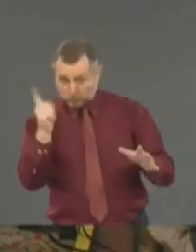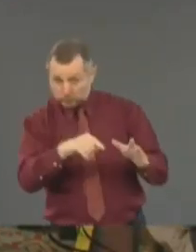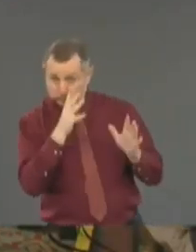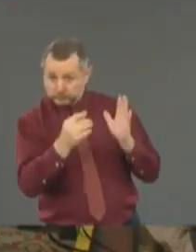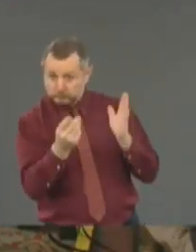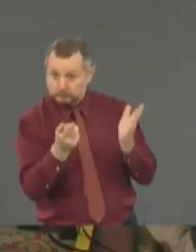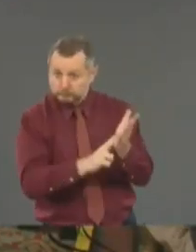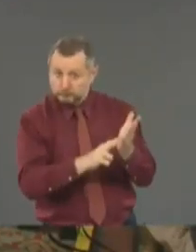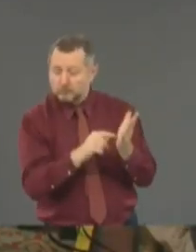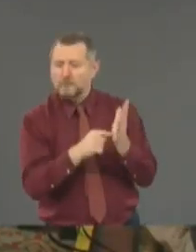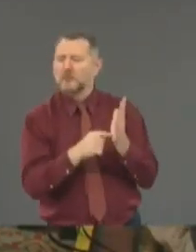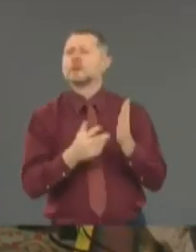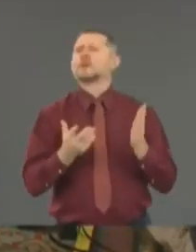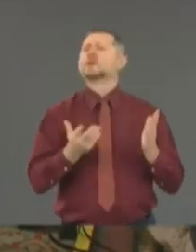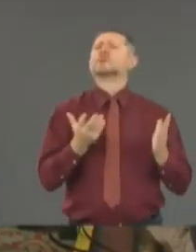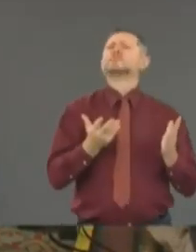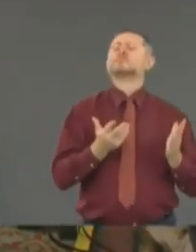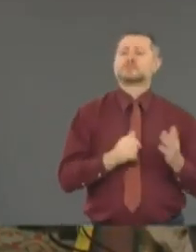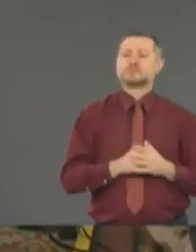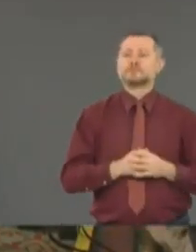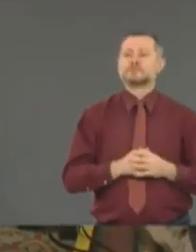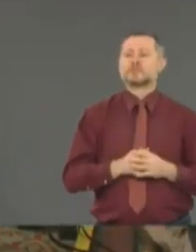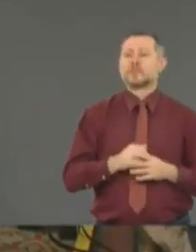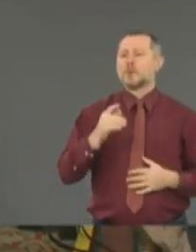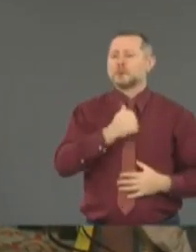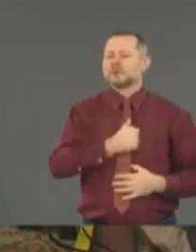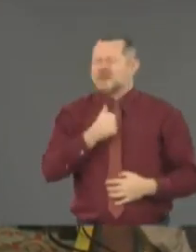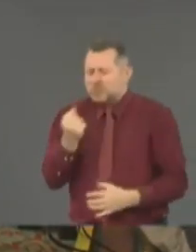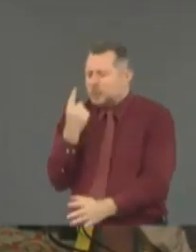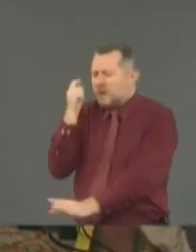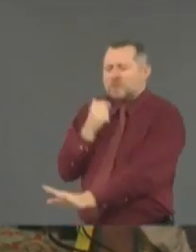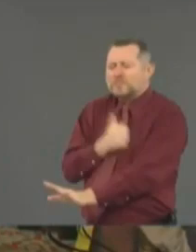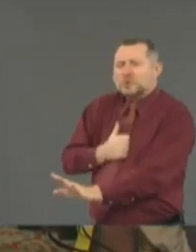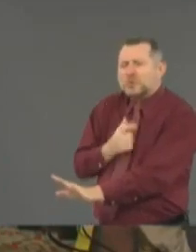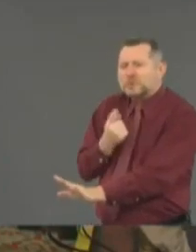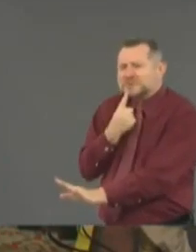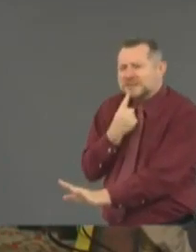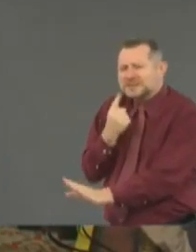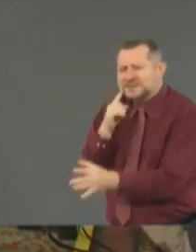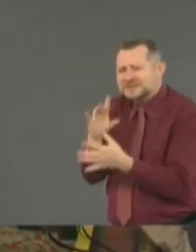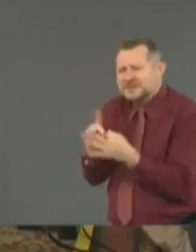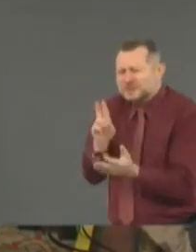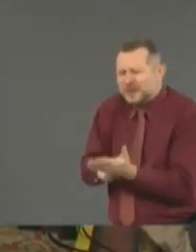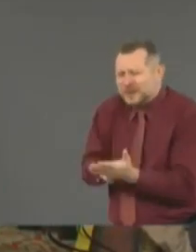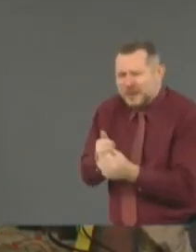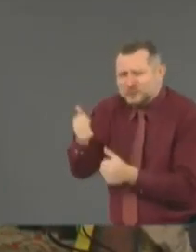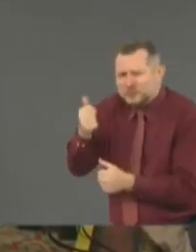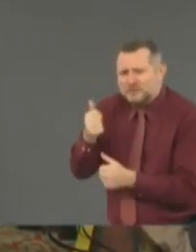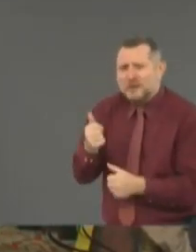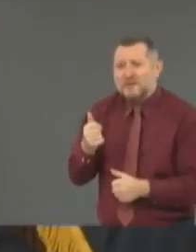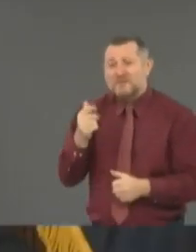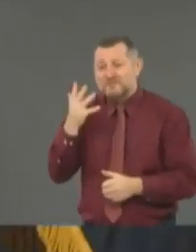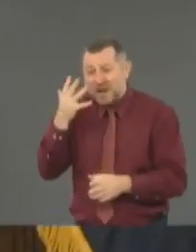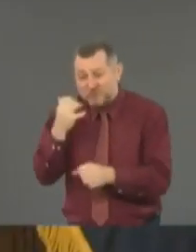suspended? I'm sorry, did you say five minutes ago I signed? Five years ago. Five years ago, yeah, I was going to say.